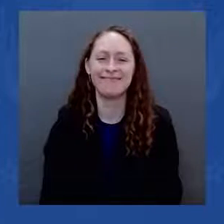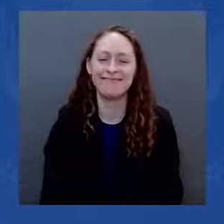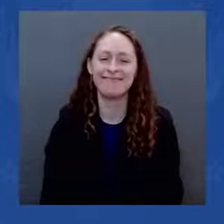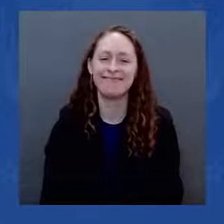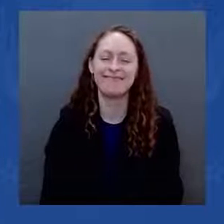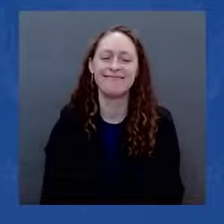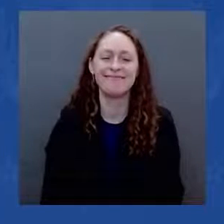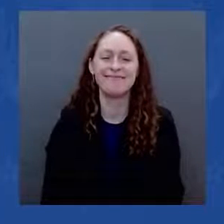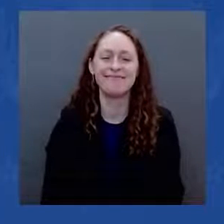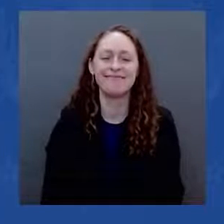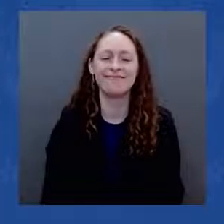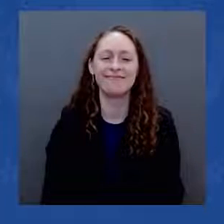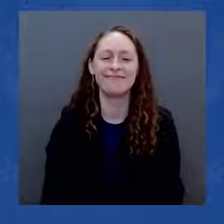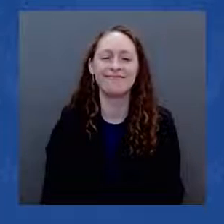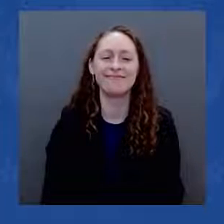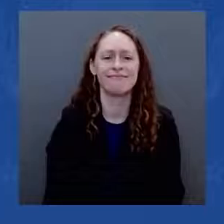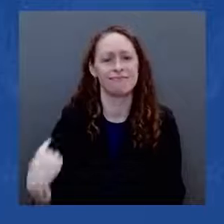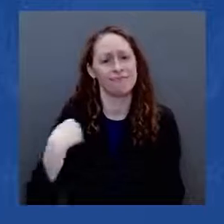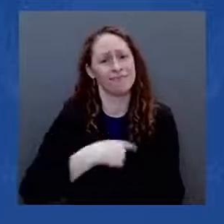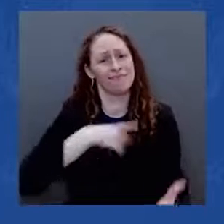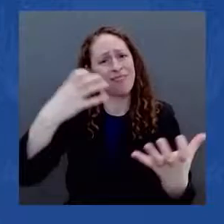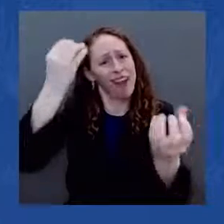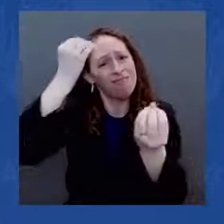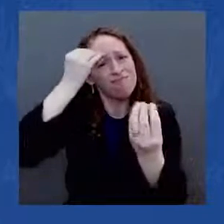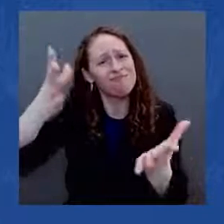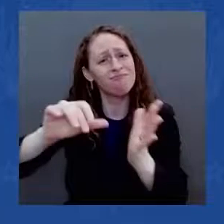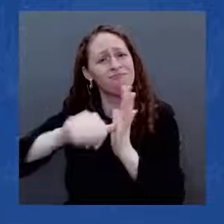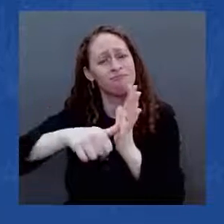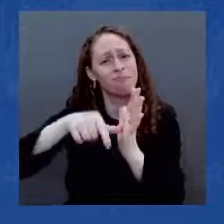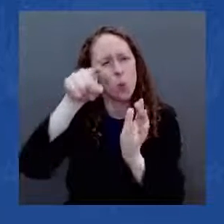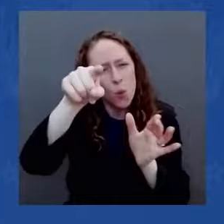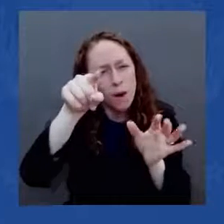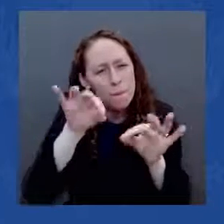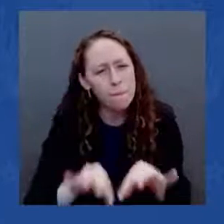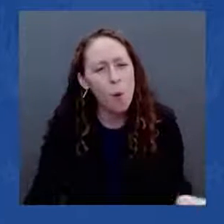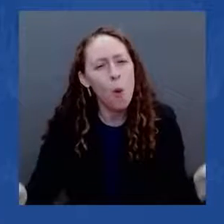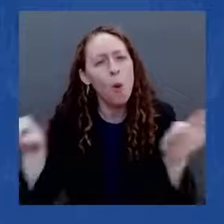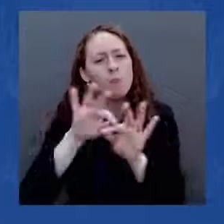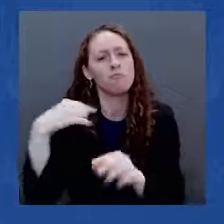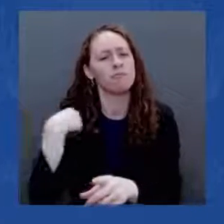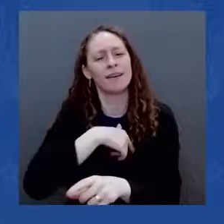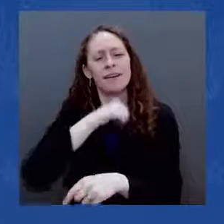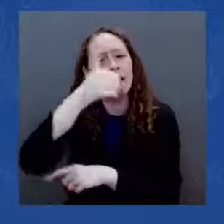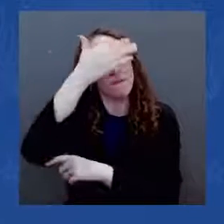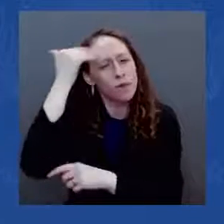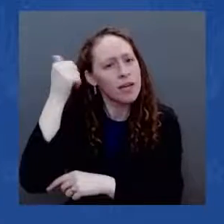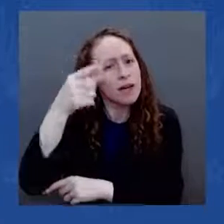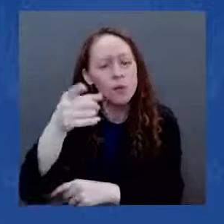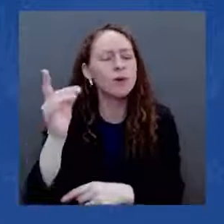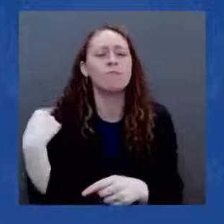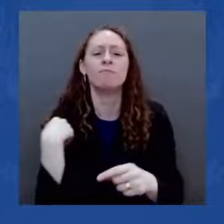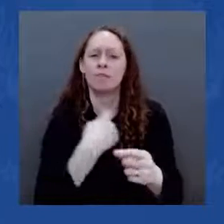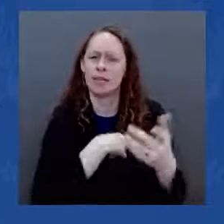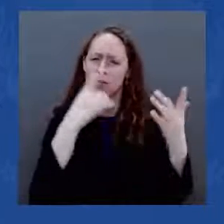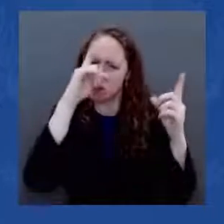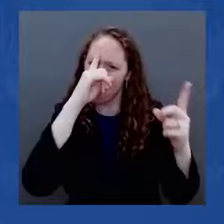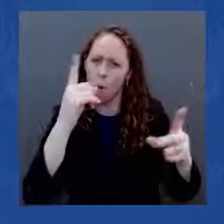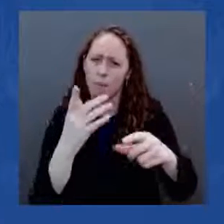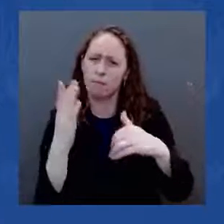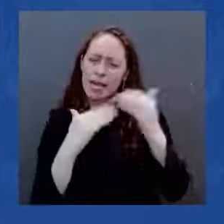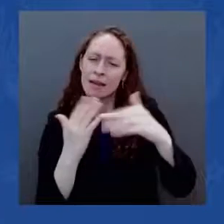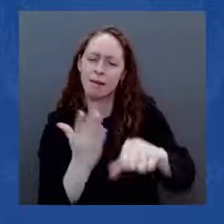building back and building back better with you. We're making sure you're not left behind and left out.